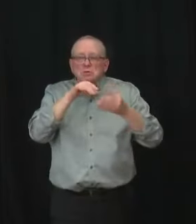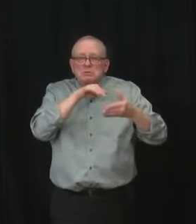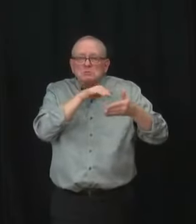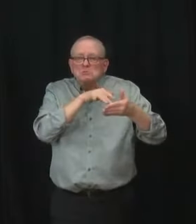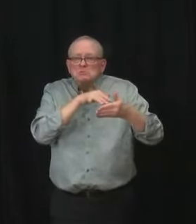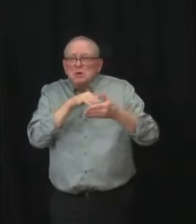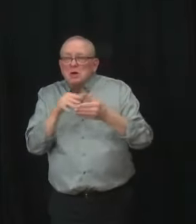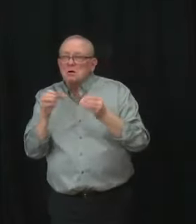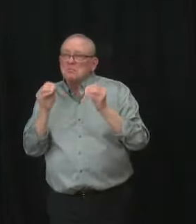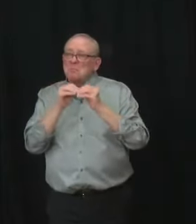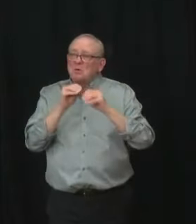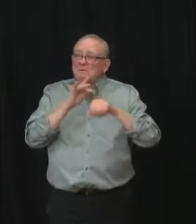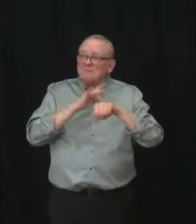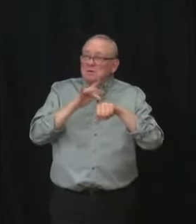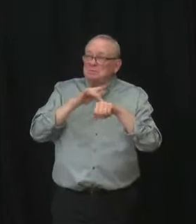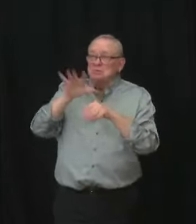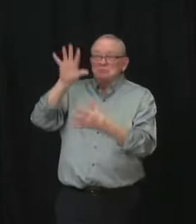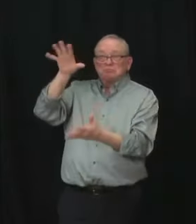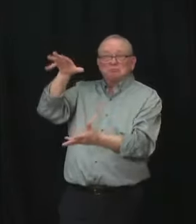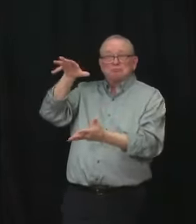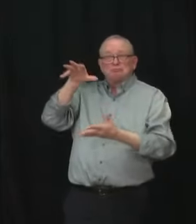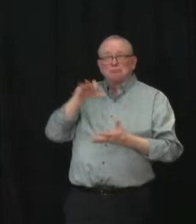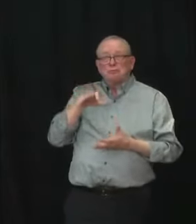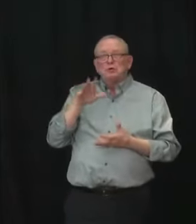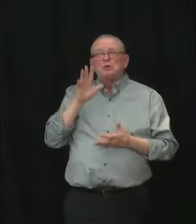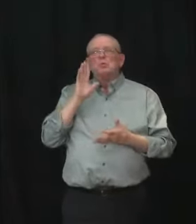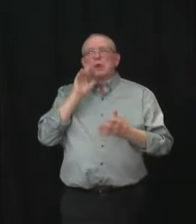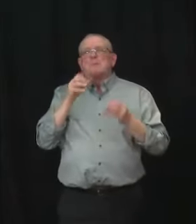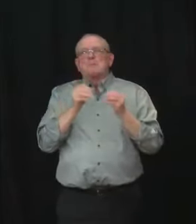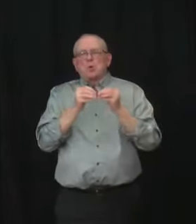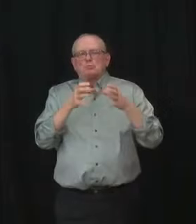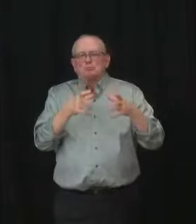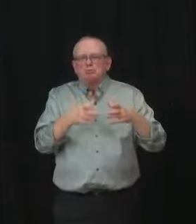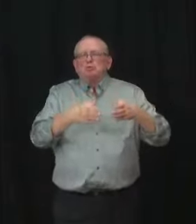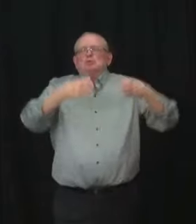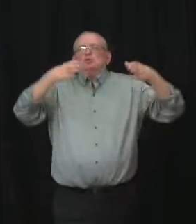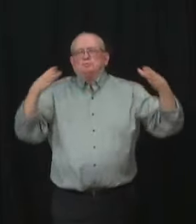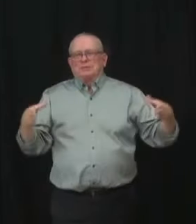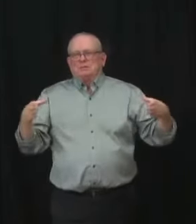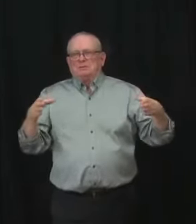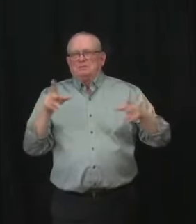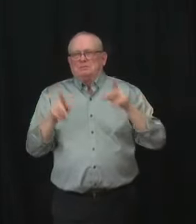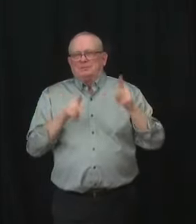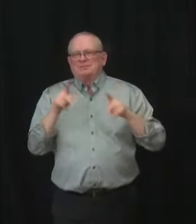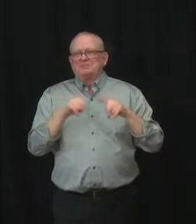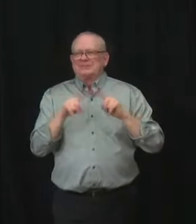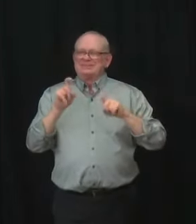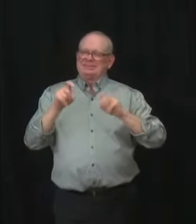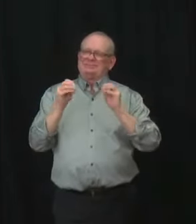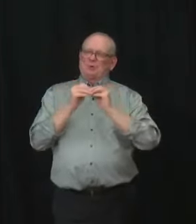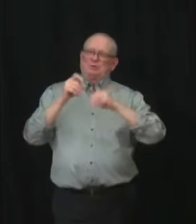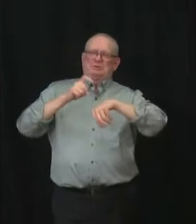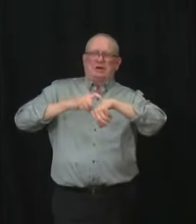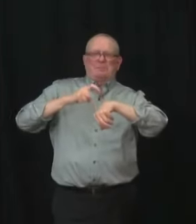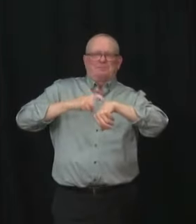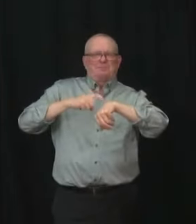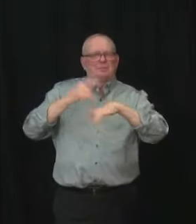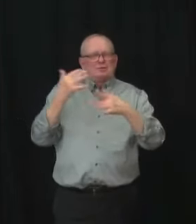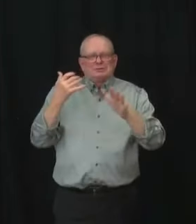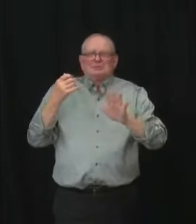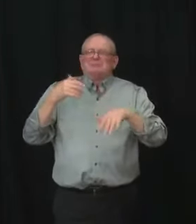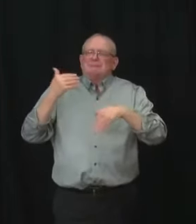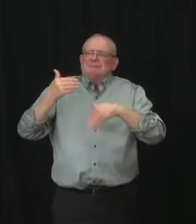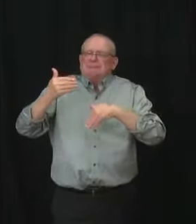also be transitioning to a broader community prescription approach, but this will take time. For now, please do not call